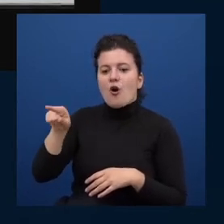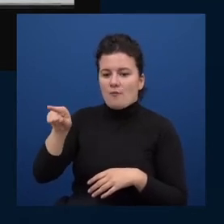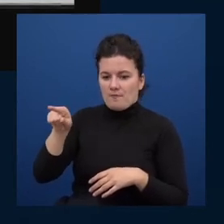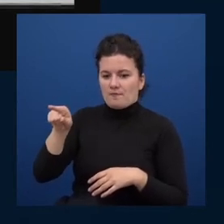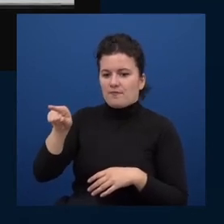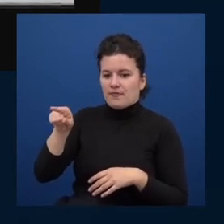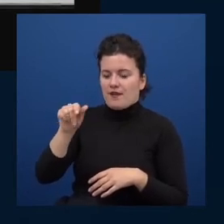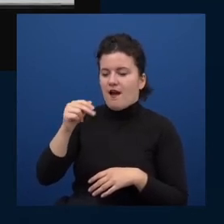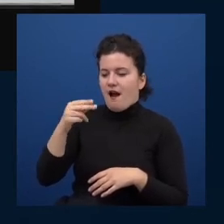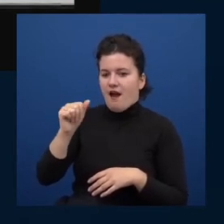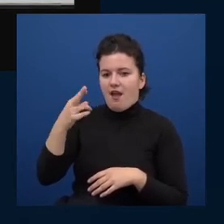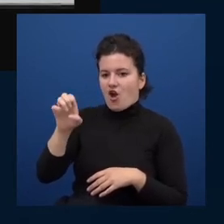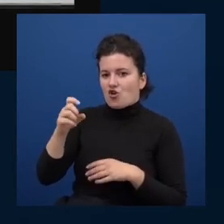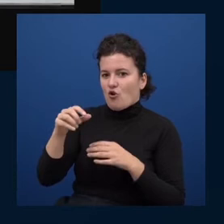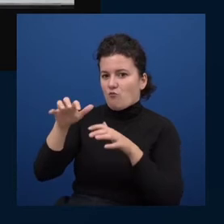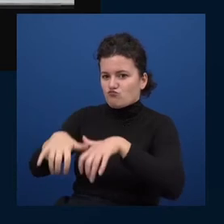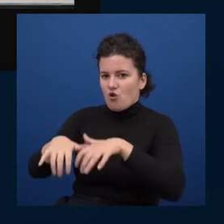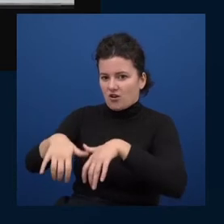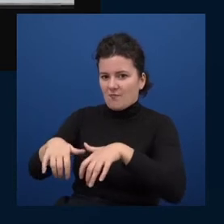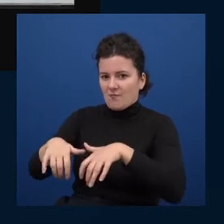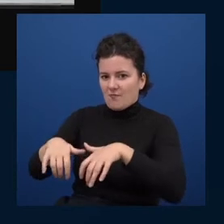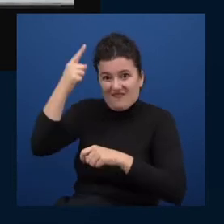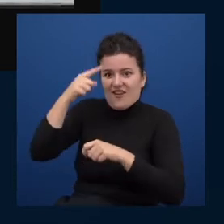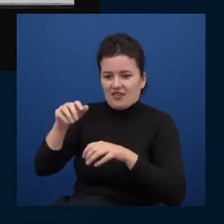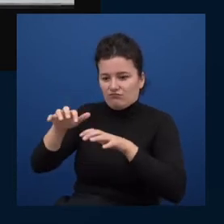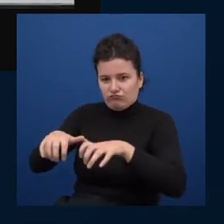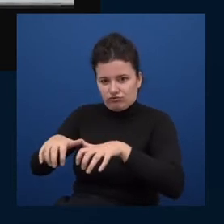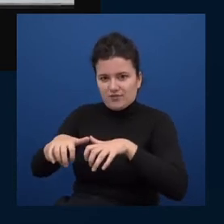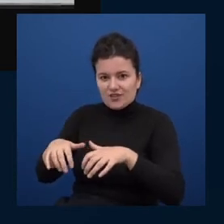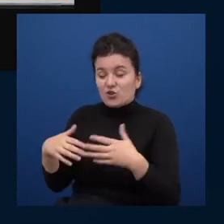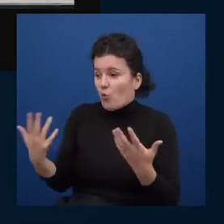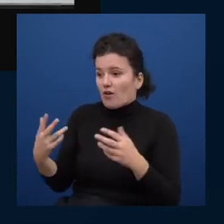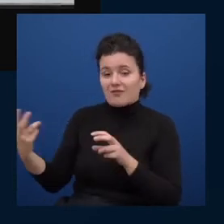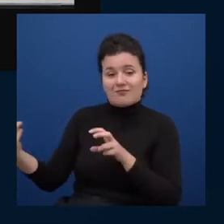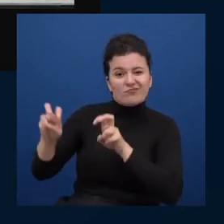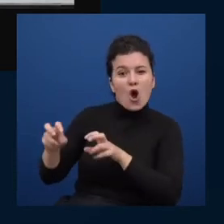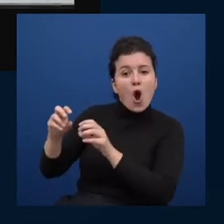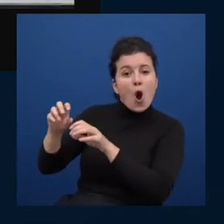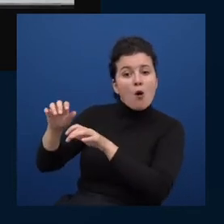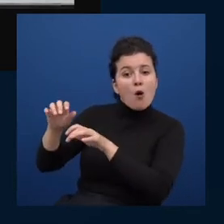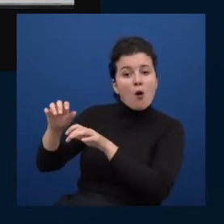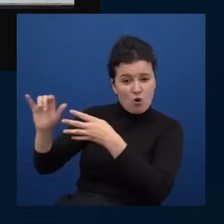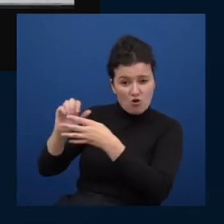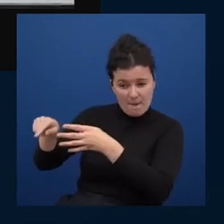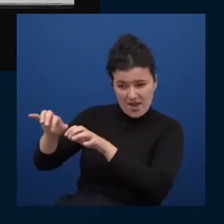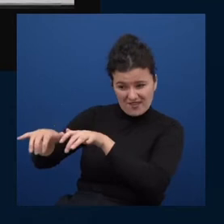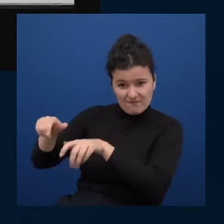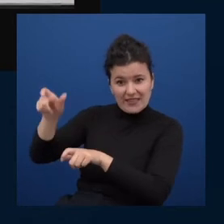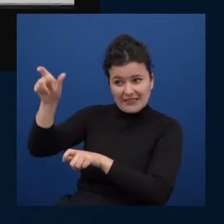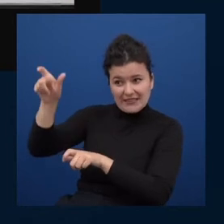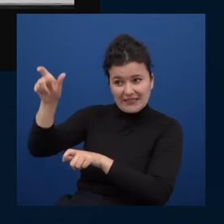was able to sit down with a programmer and they said here is a problem and i had the keyboard and they sat to my court my side